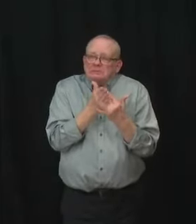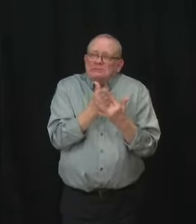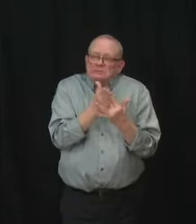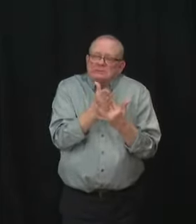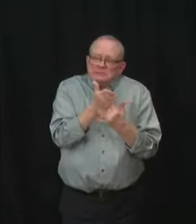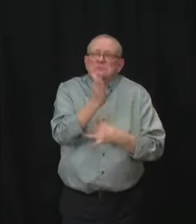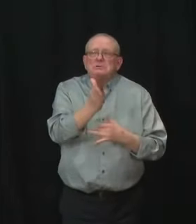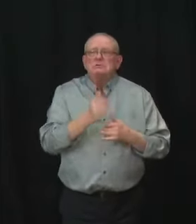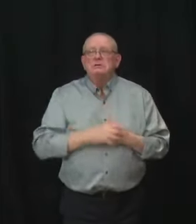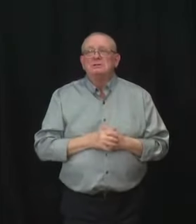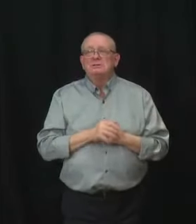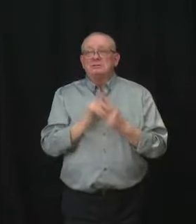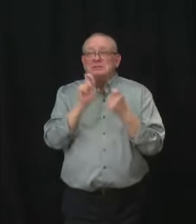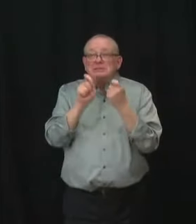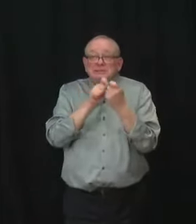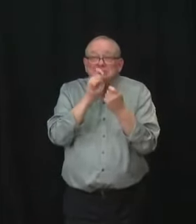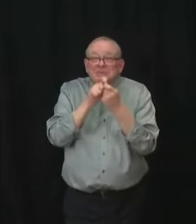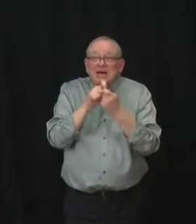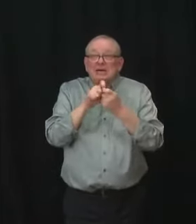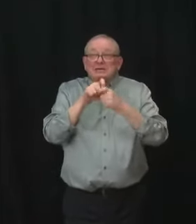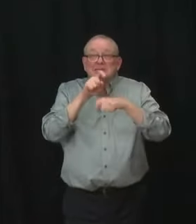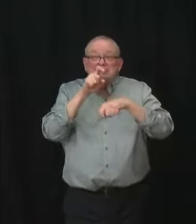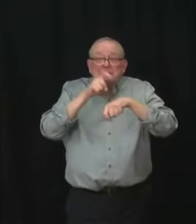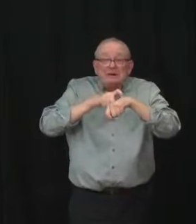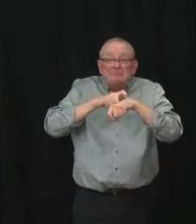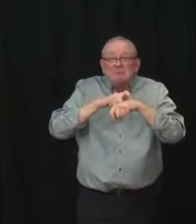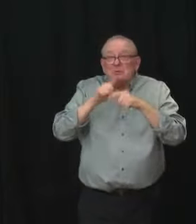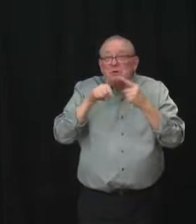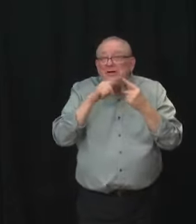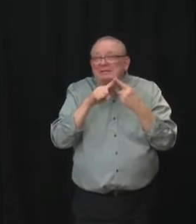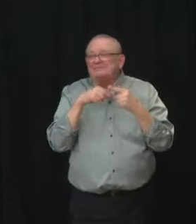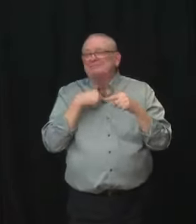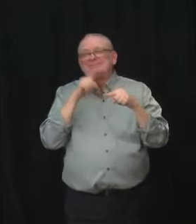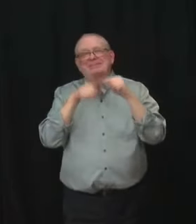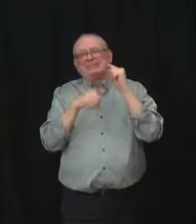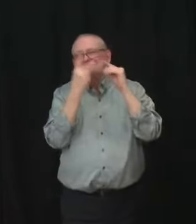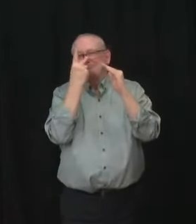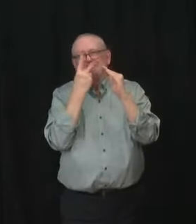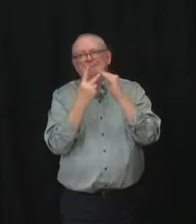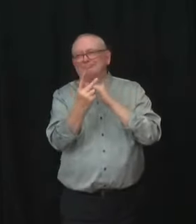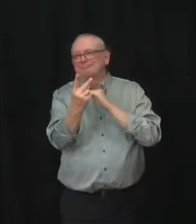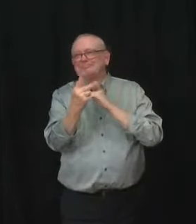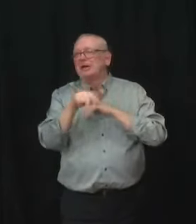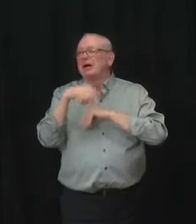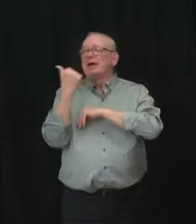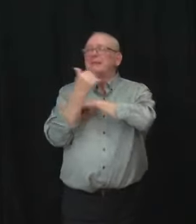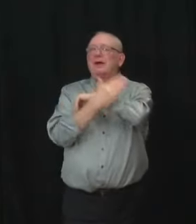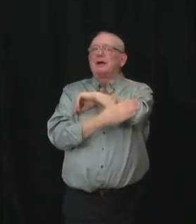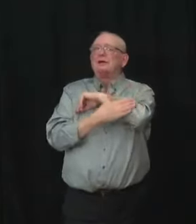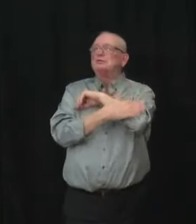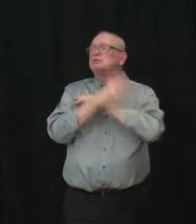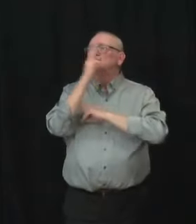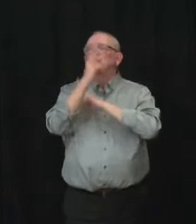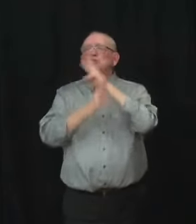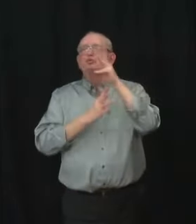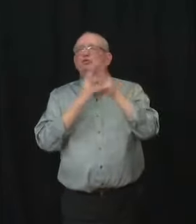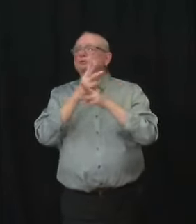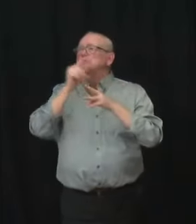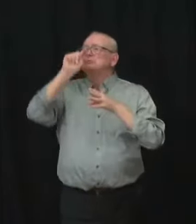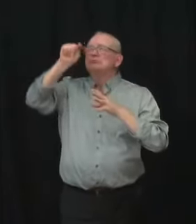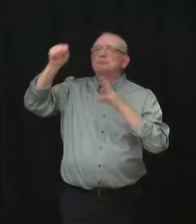that to you, Rick. We can look at other jurisdictions around the world and see that the numbers have come down and some of them quite quickly.